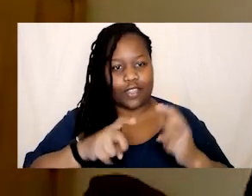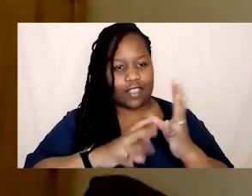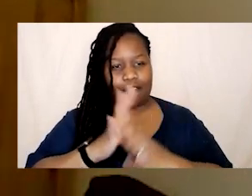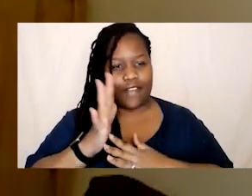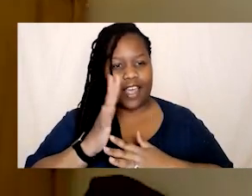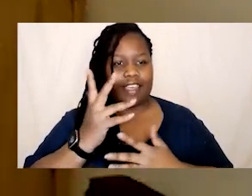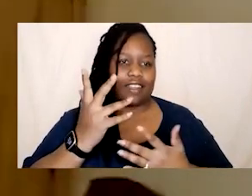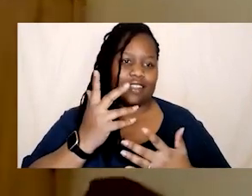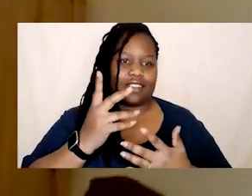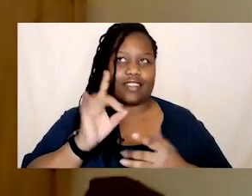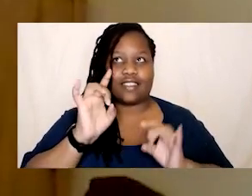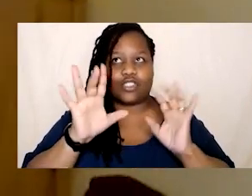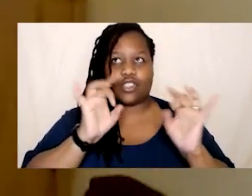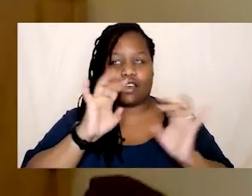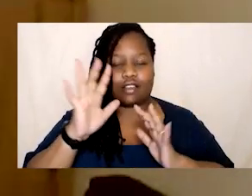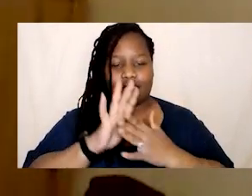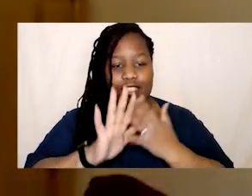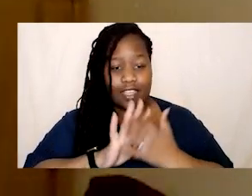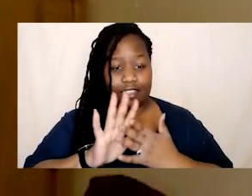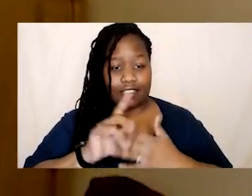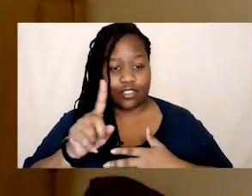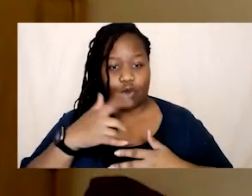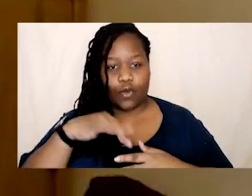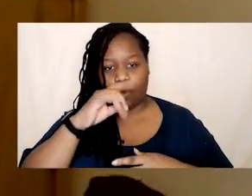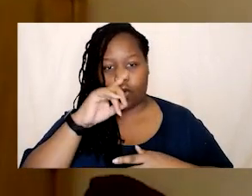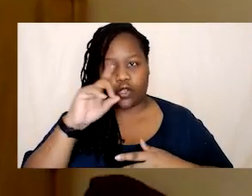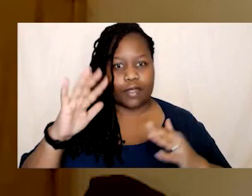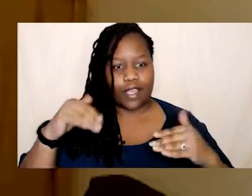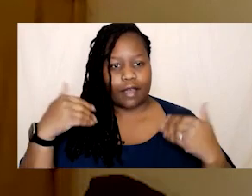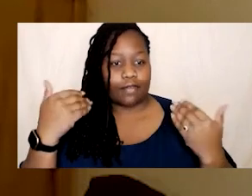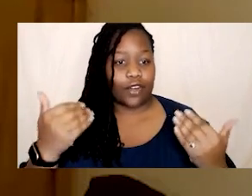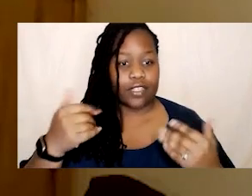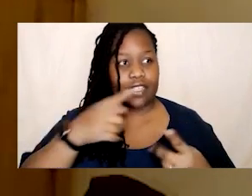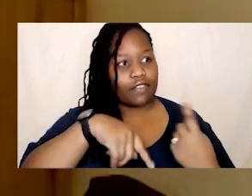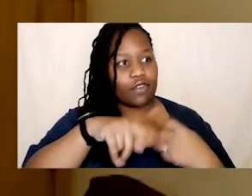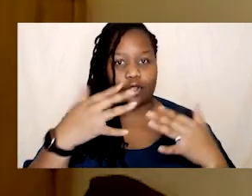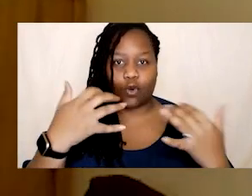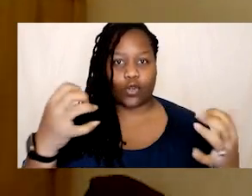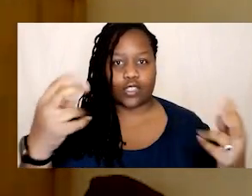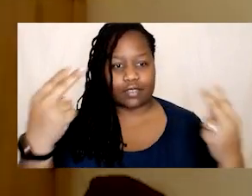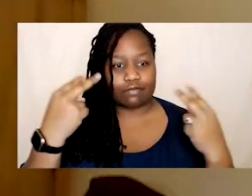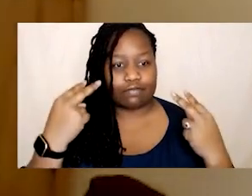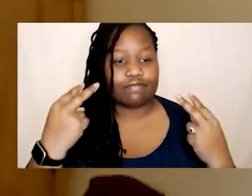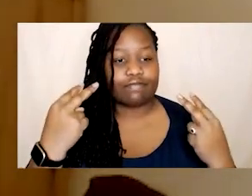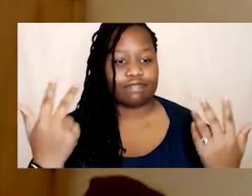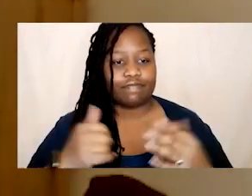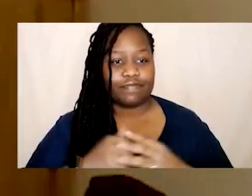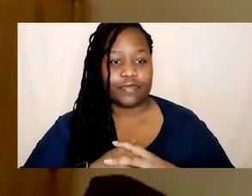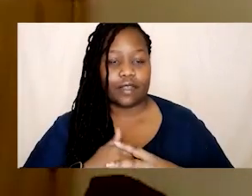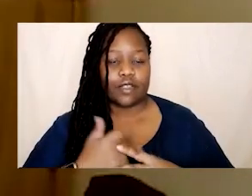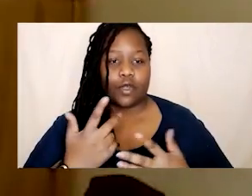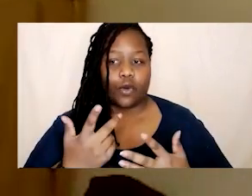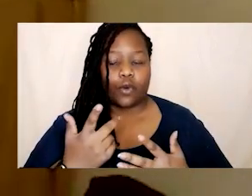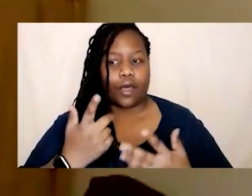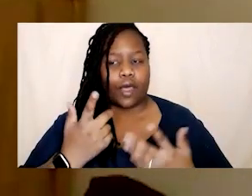and that comes with a certain amount of cost right um and actually like I've been really thinking a lot about